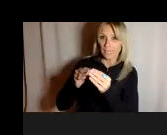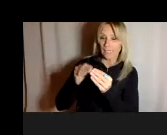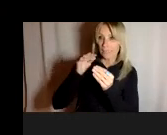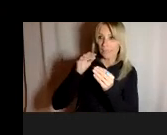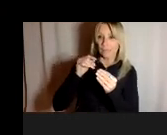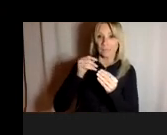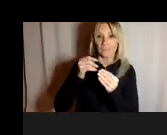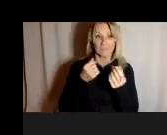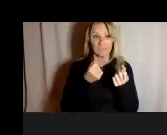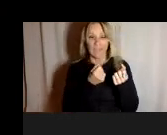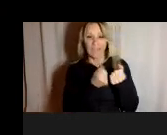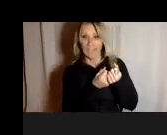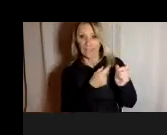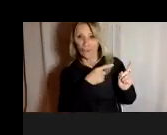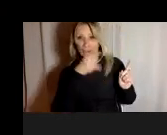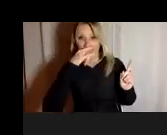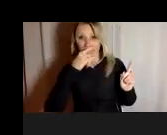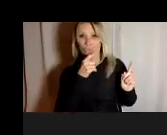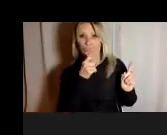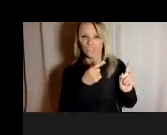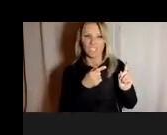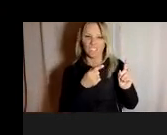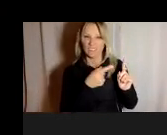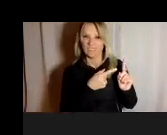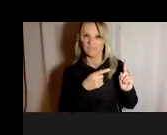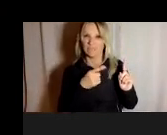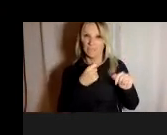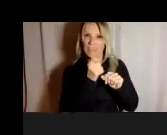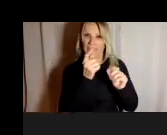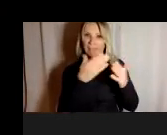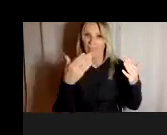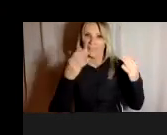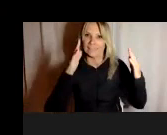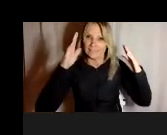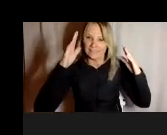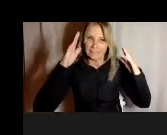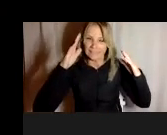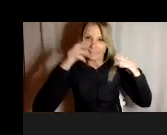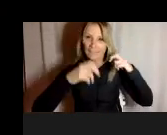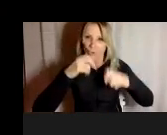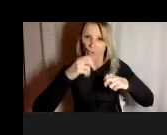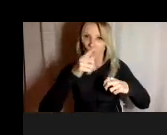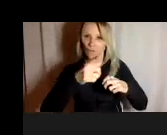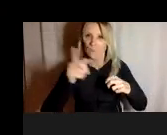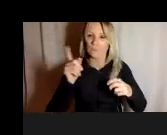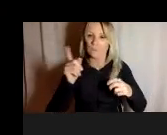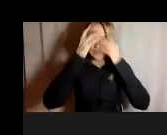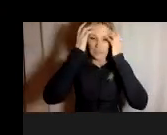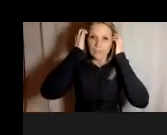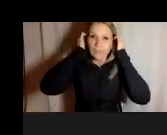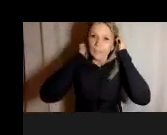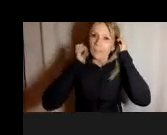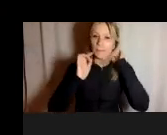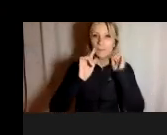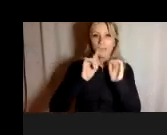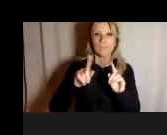making it difficult for their for the the adults around them but most important is that our children